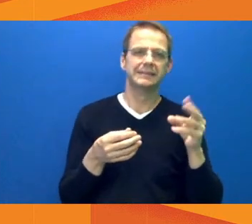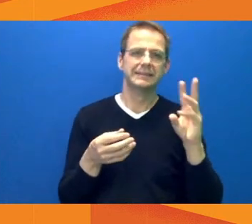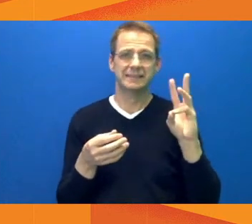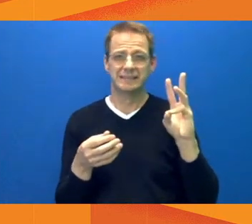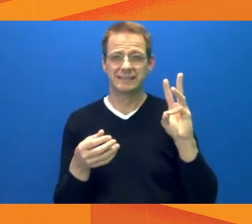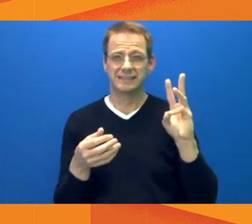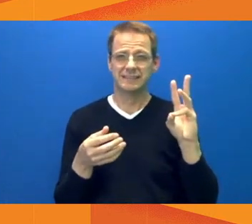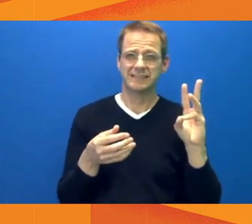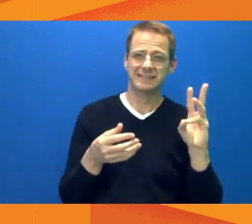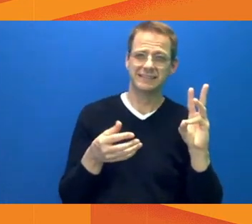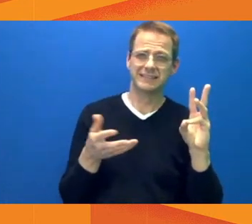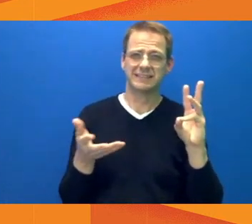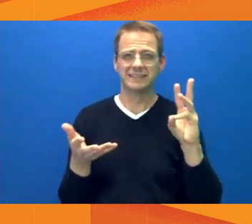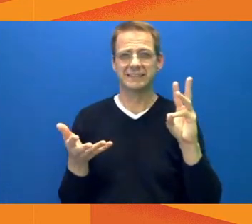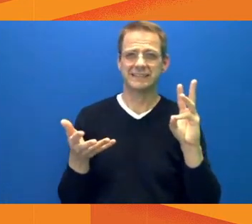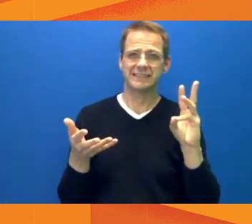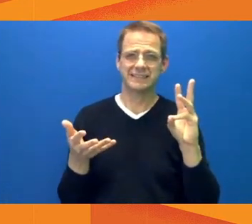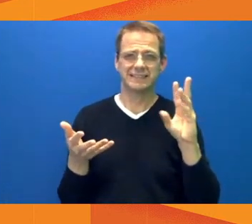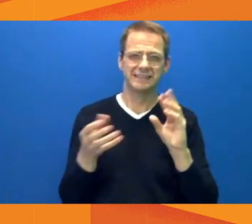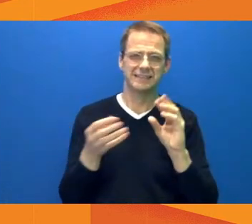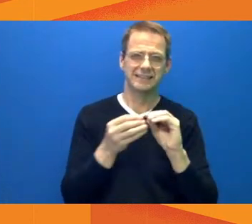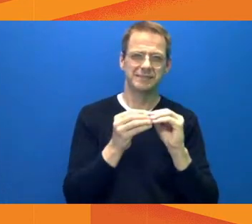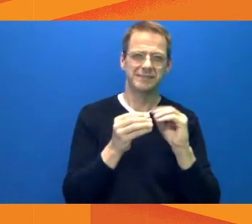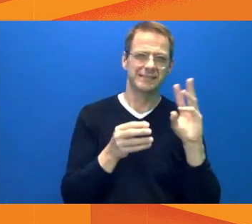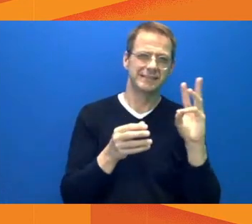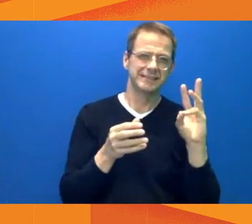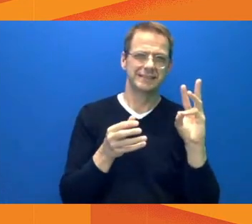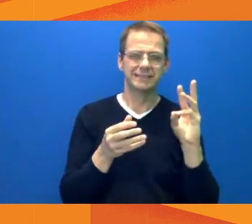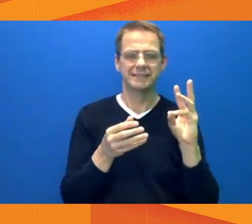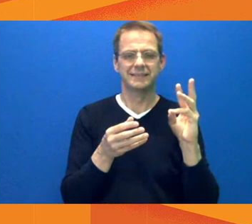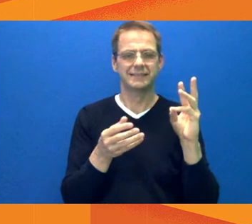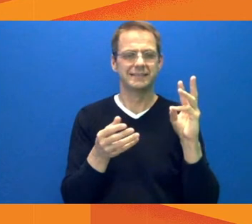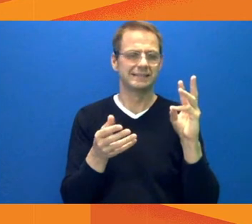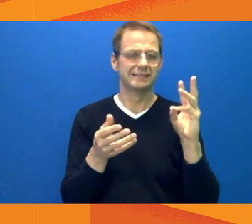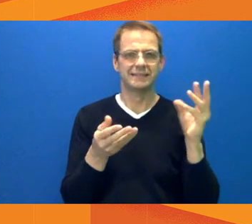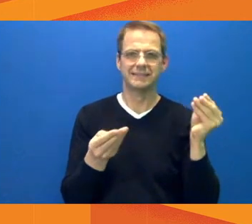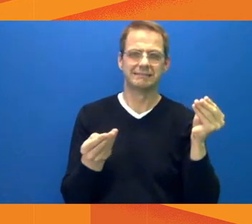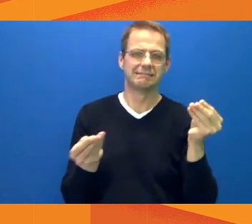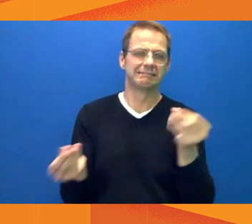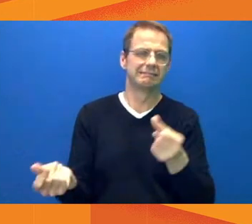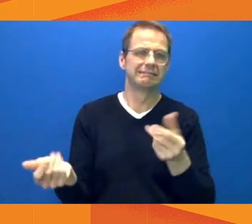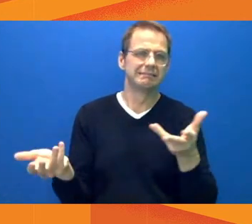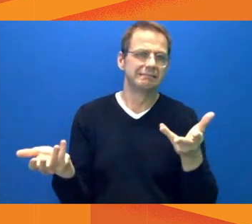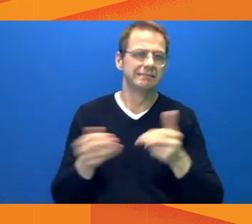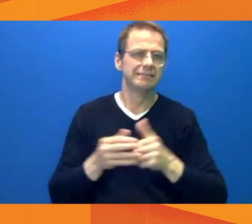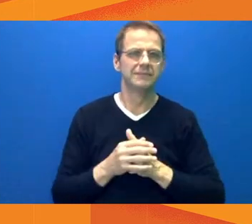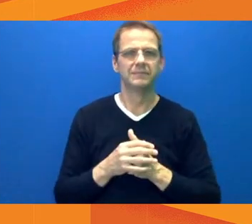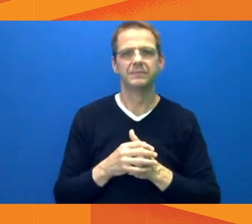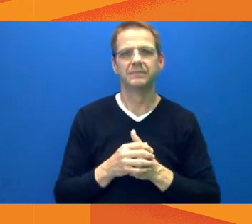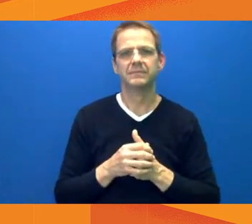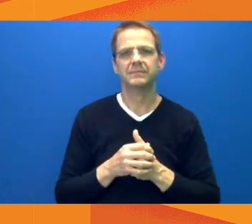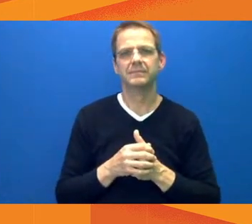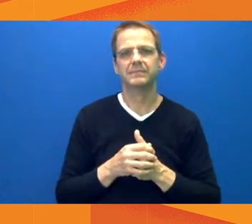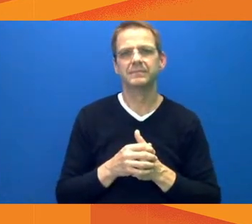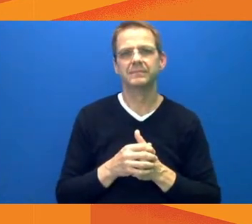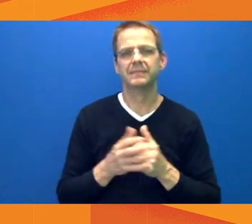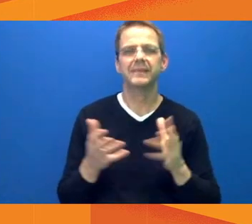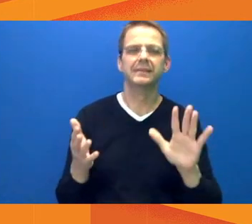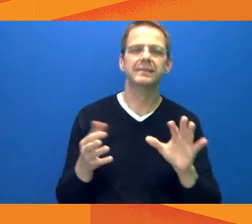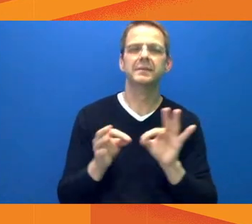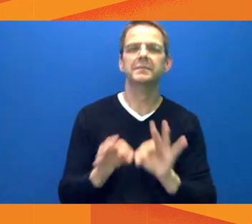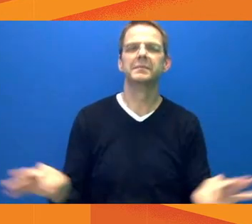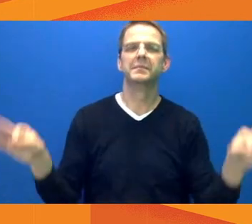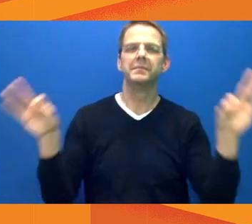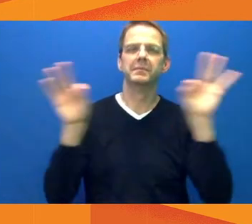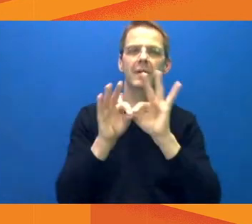people into housing where we could, using referral services and make sure people's basic medical needs were attended to, such as